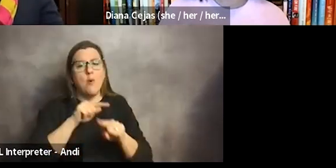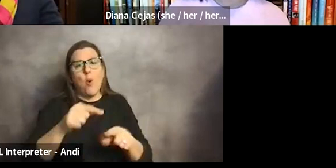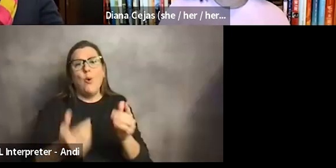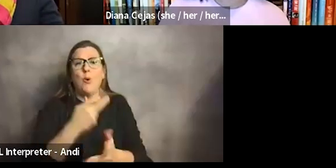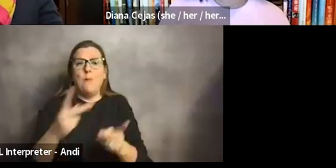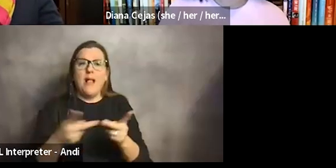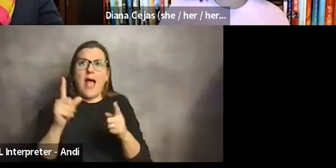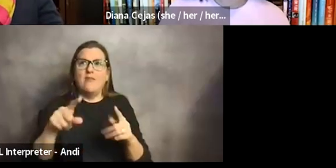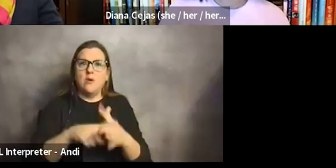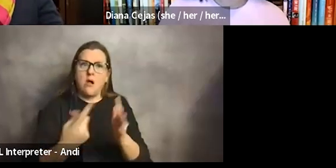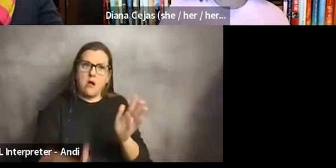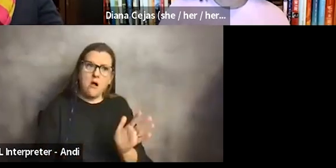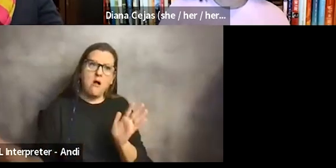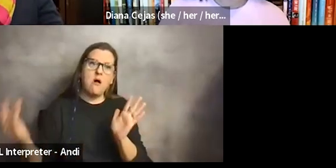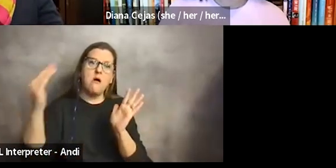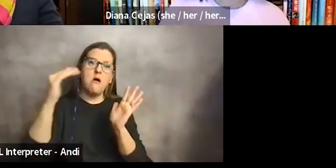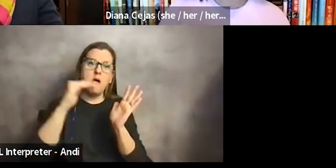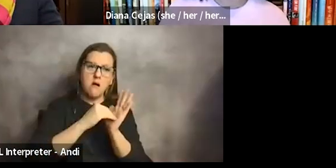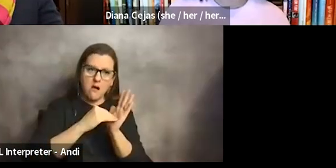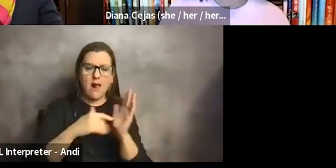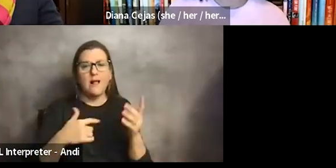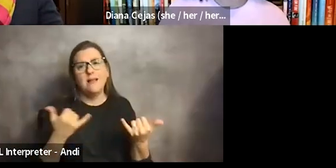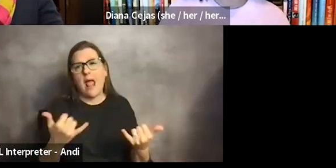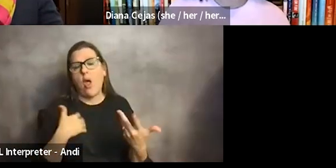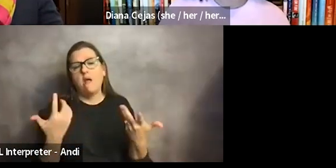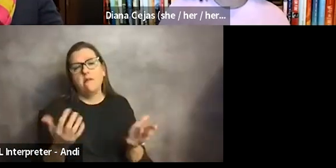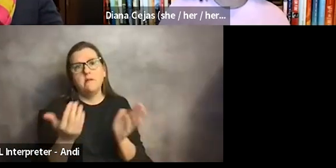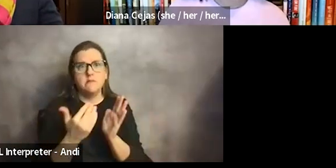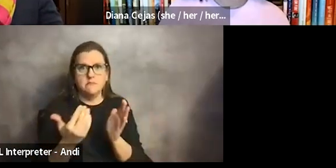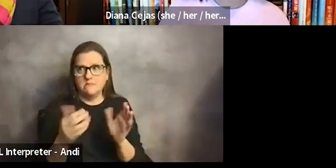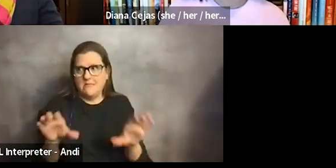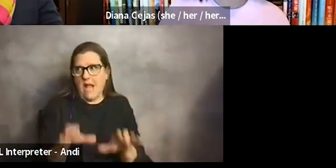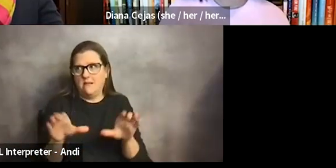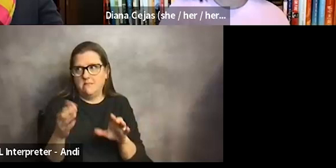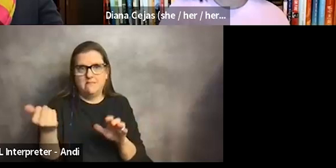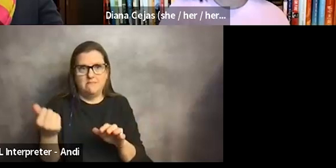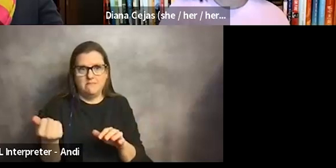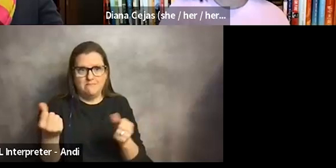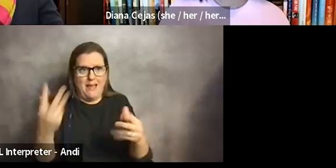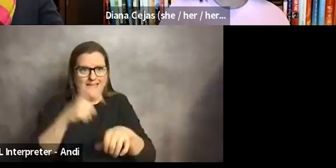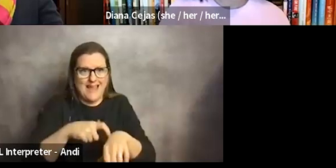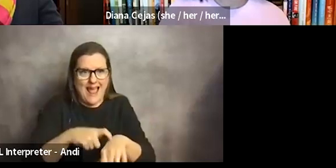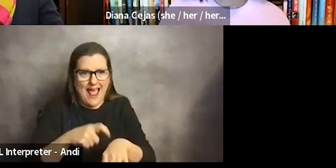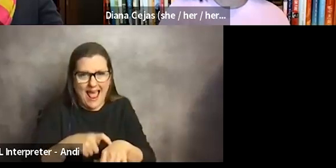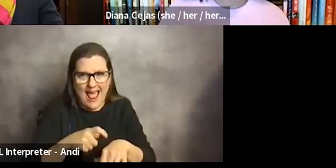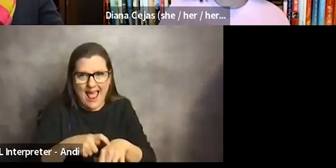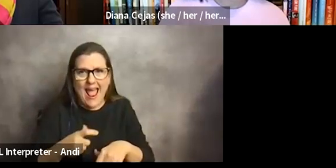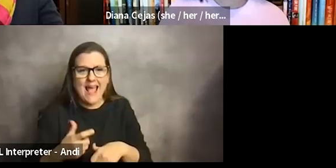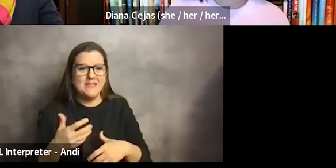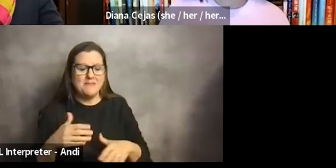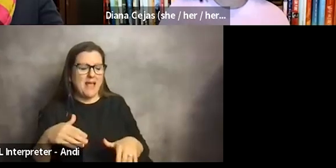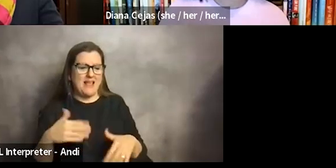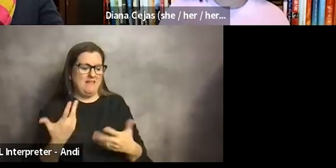redo the same thing. Now I've done it so many times, I know what's, you know, unfortunately I have not yet encountered a place,